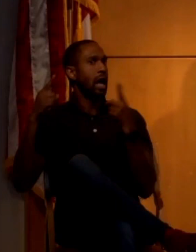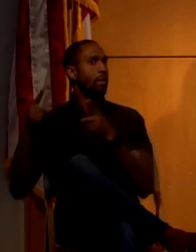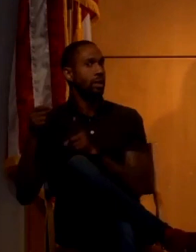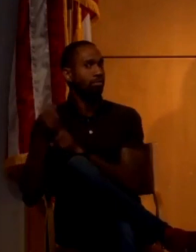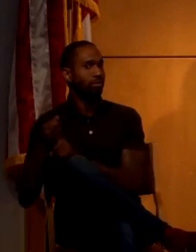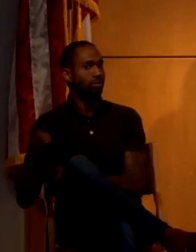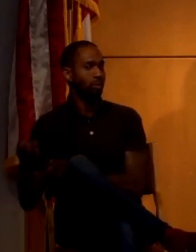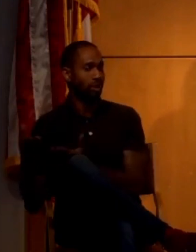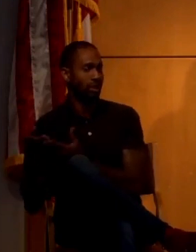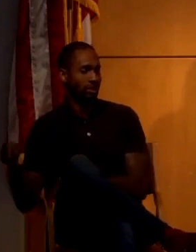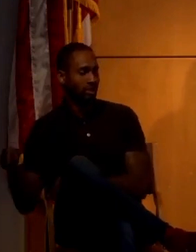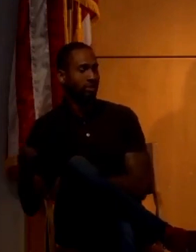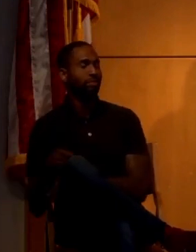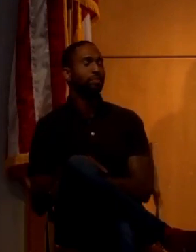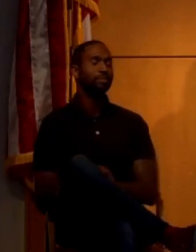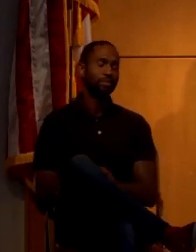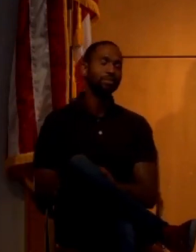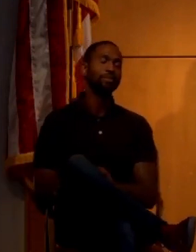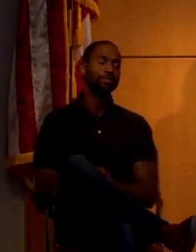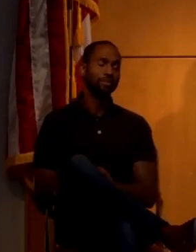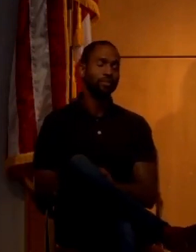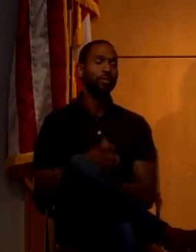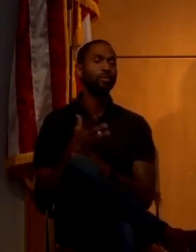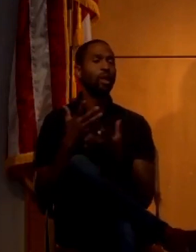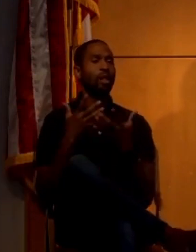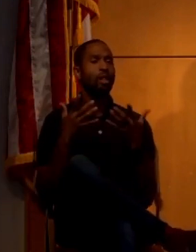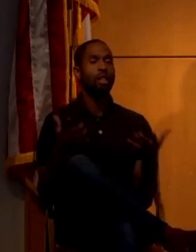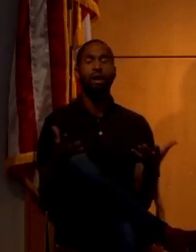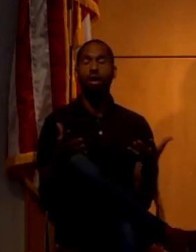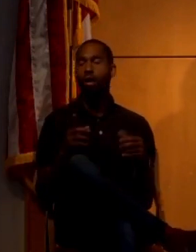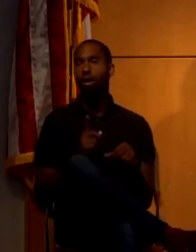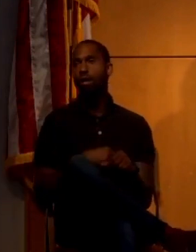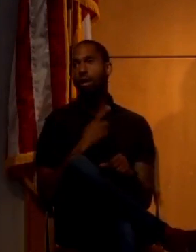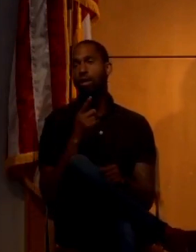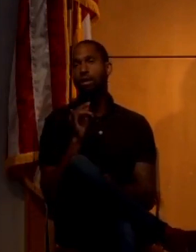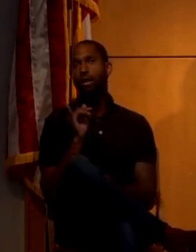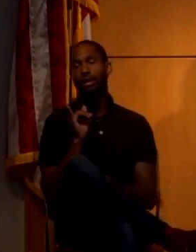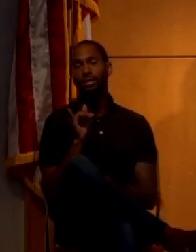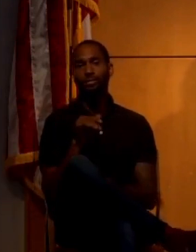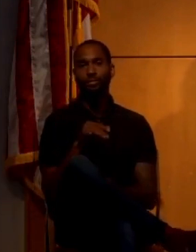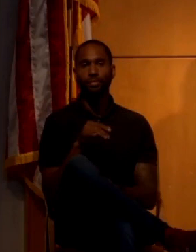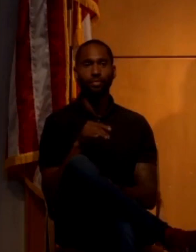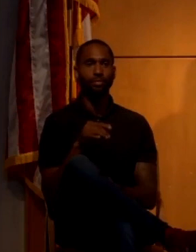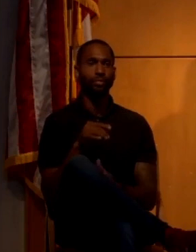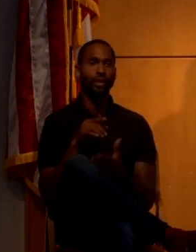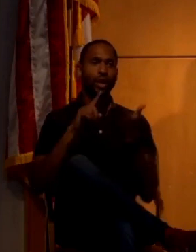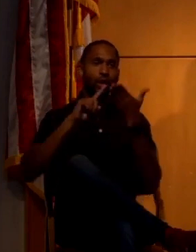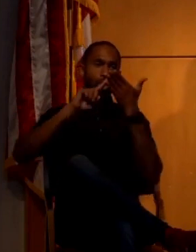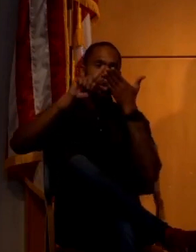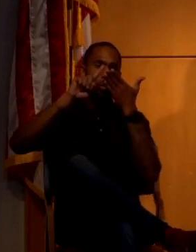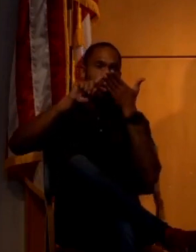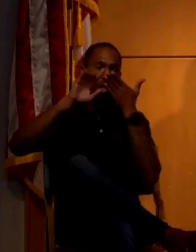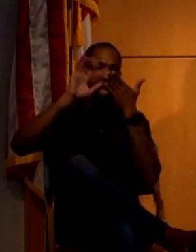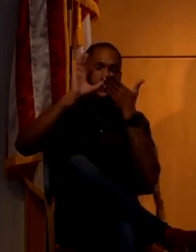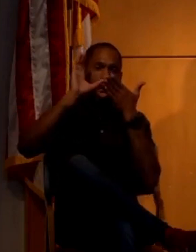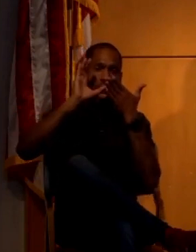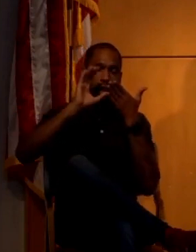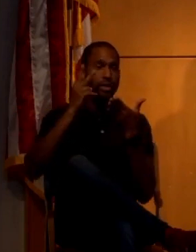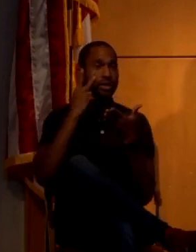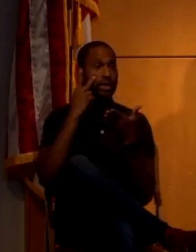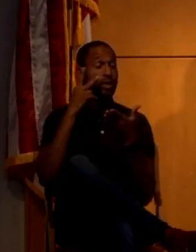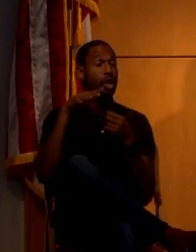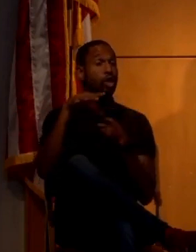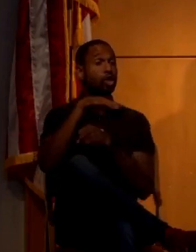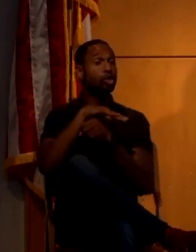on here. Um, there has been a long, long, long, uh, bit of searching to see if the solar